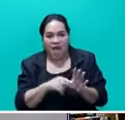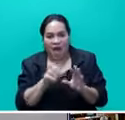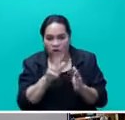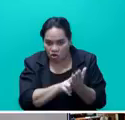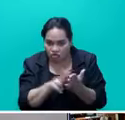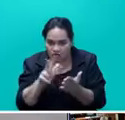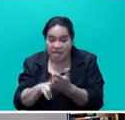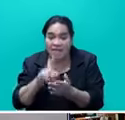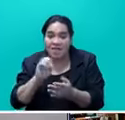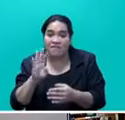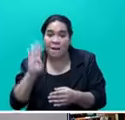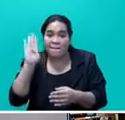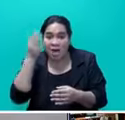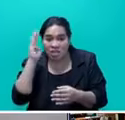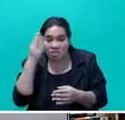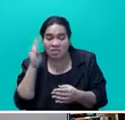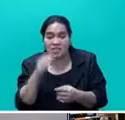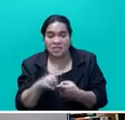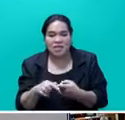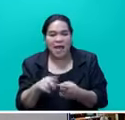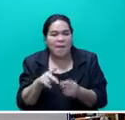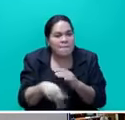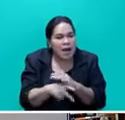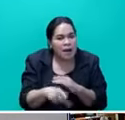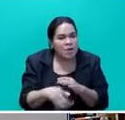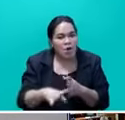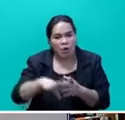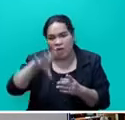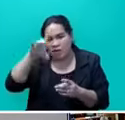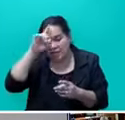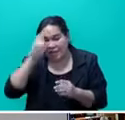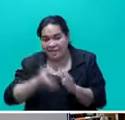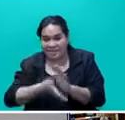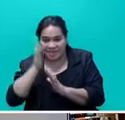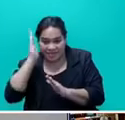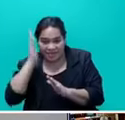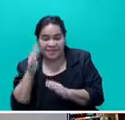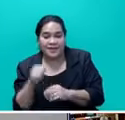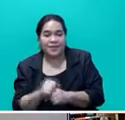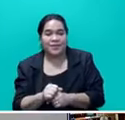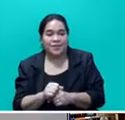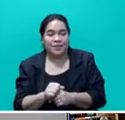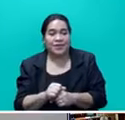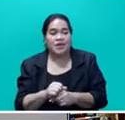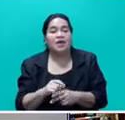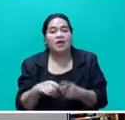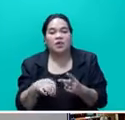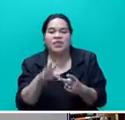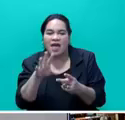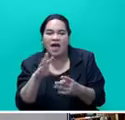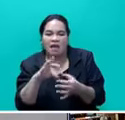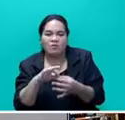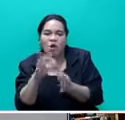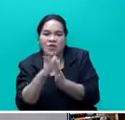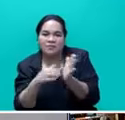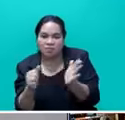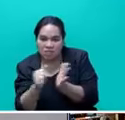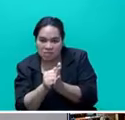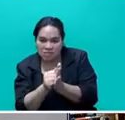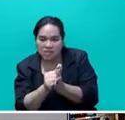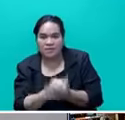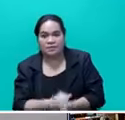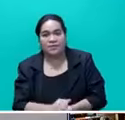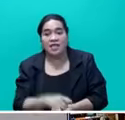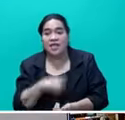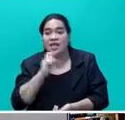they have a bachelor's in primary or secondary education as majors and with the relevant subjects. So